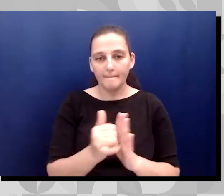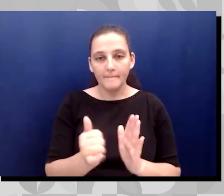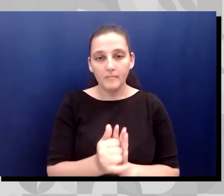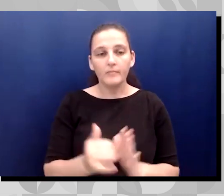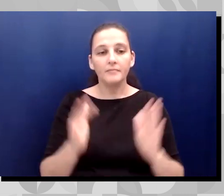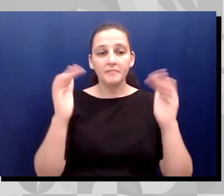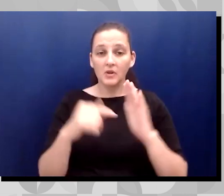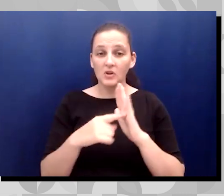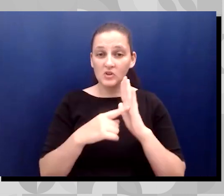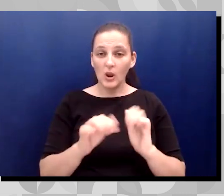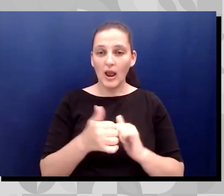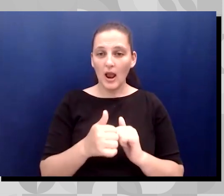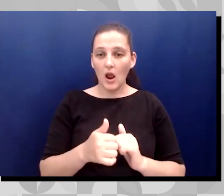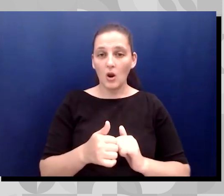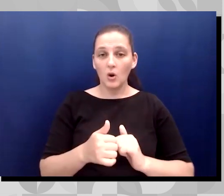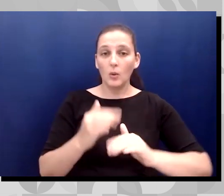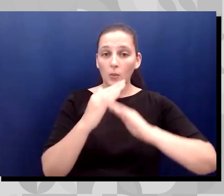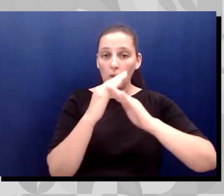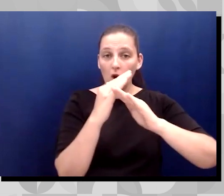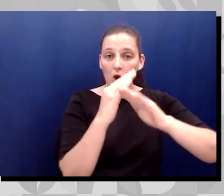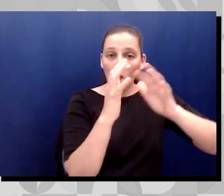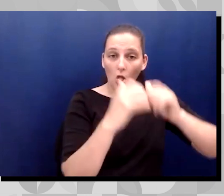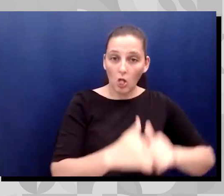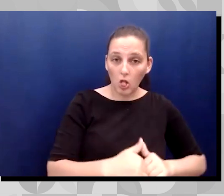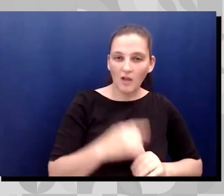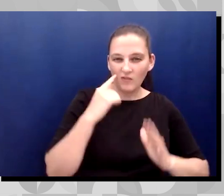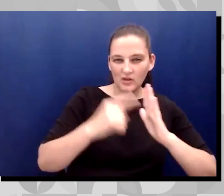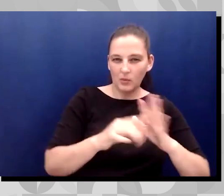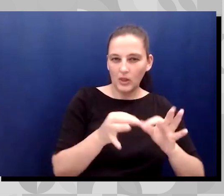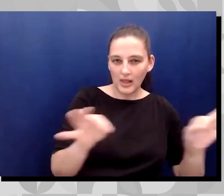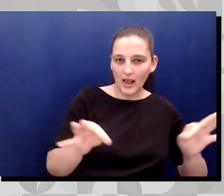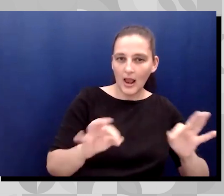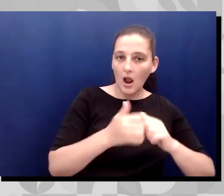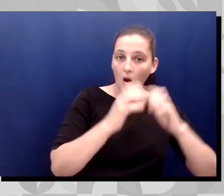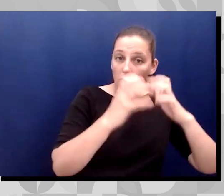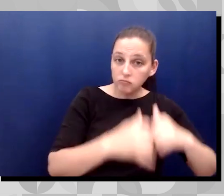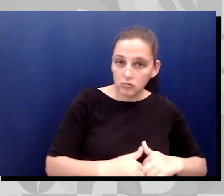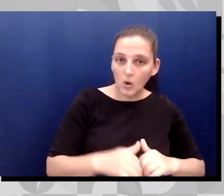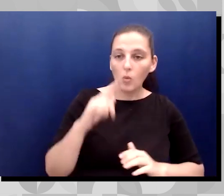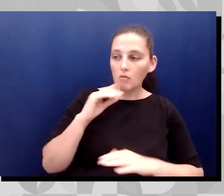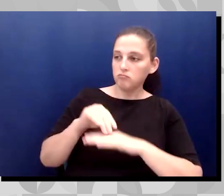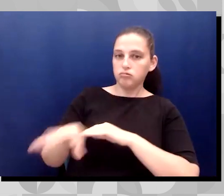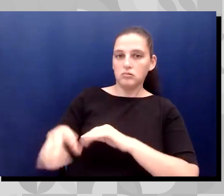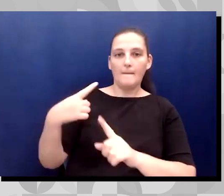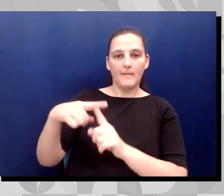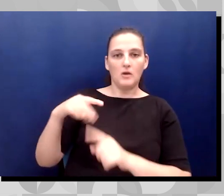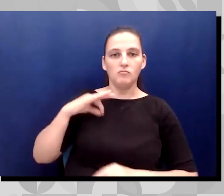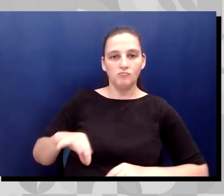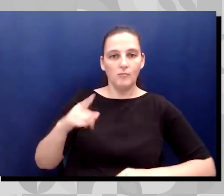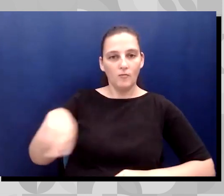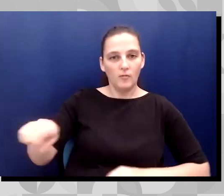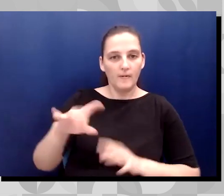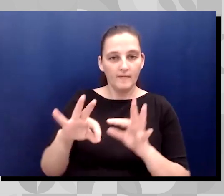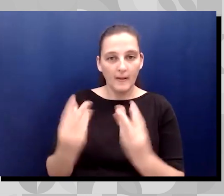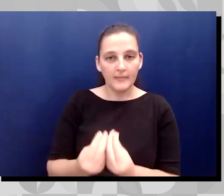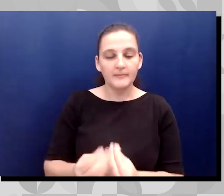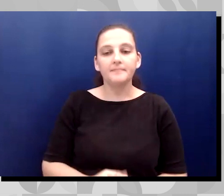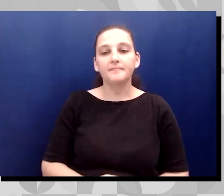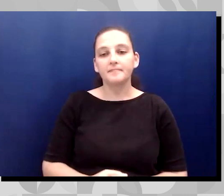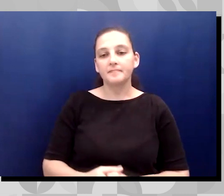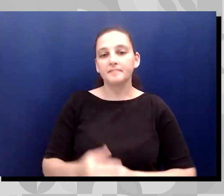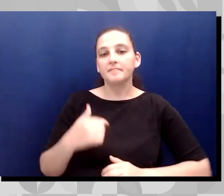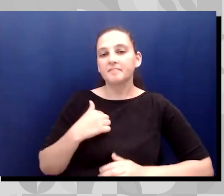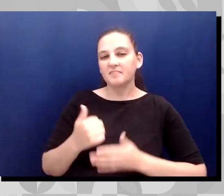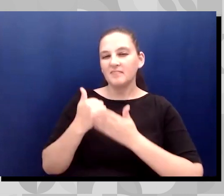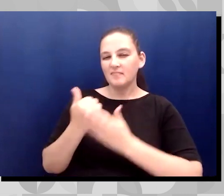language can result in positive outcomes for families. I helped the family of a 22-year-old